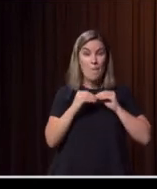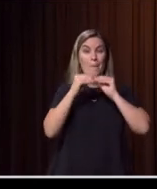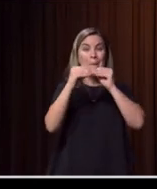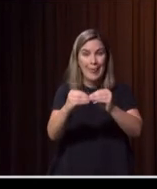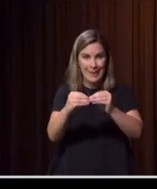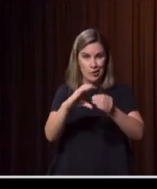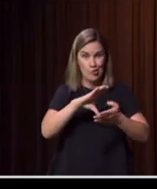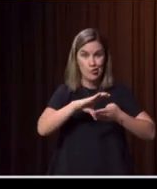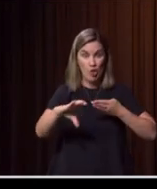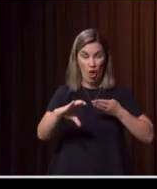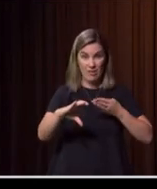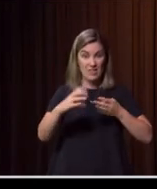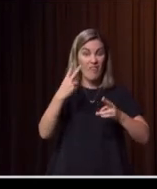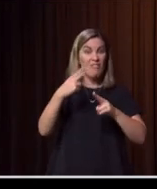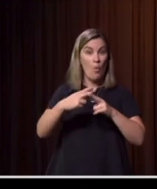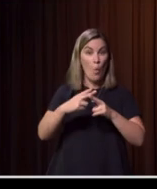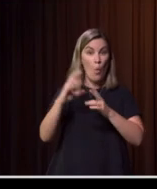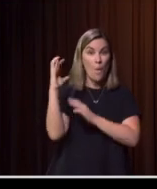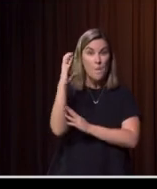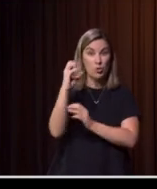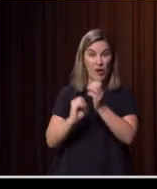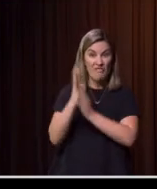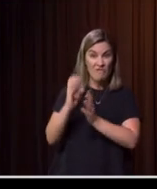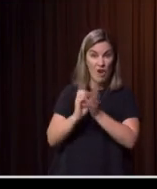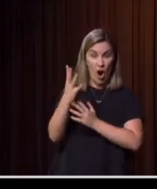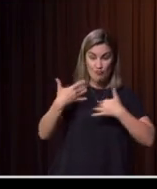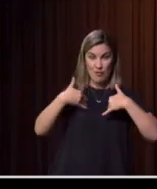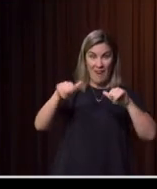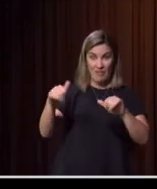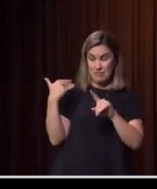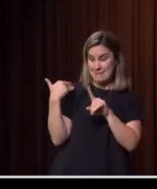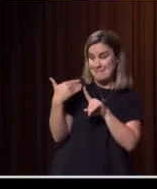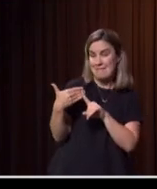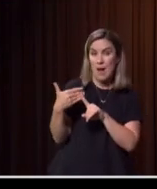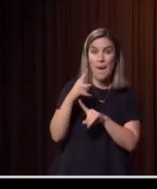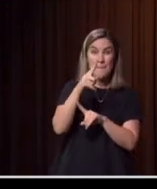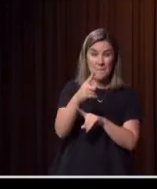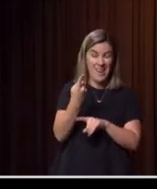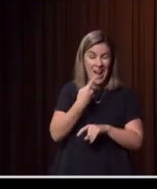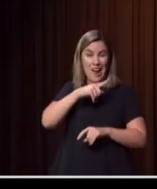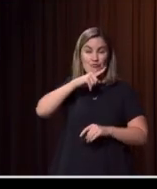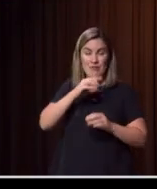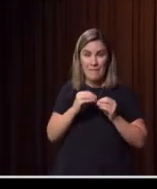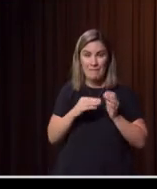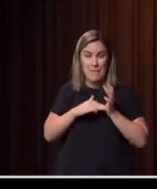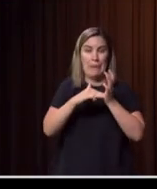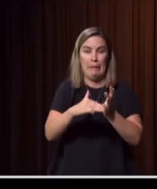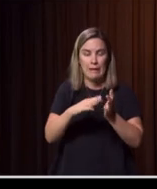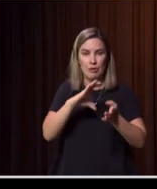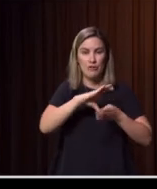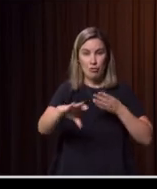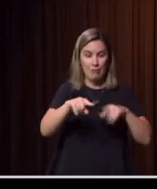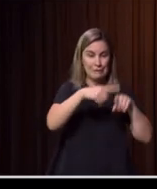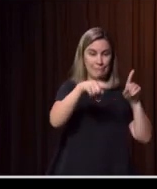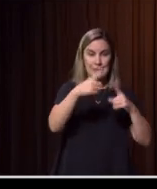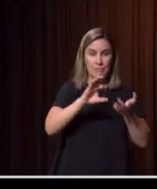dollars nearly just in bushfire recovery alone, hundreds of millions of dollars, billions of dollars has already gone out in direct grants and different and